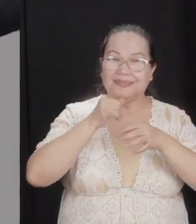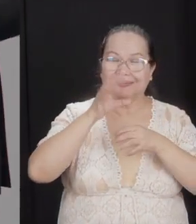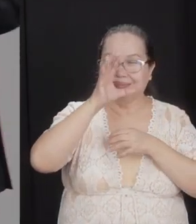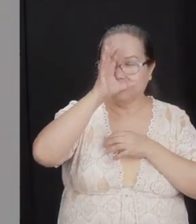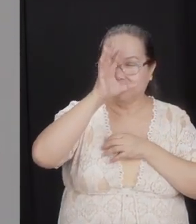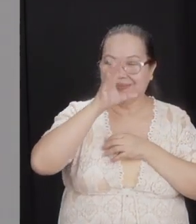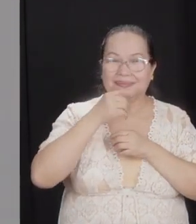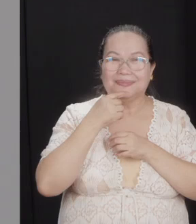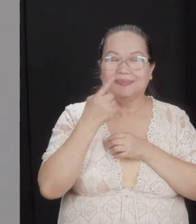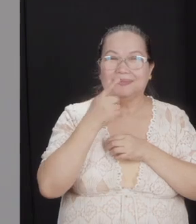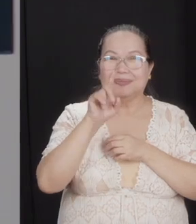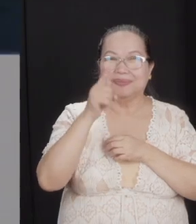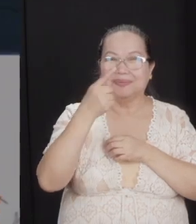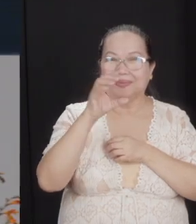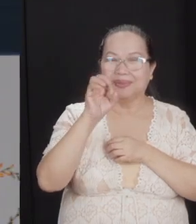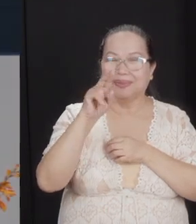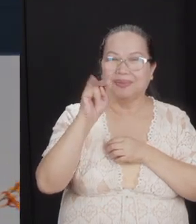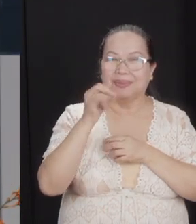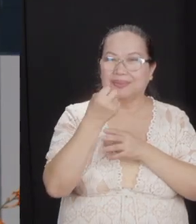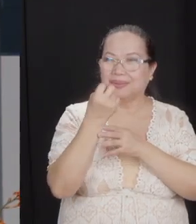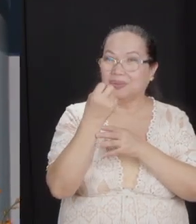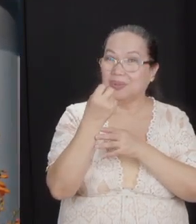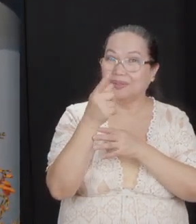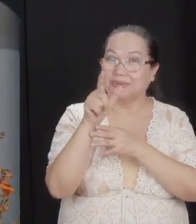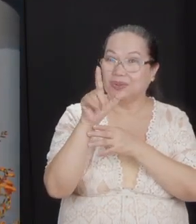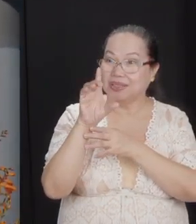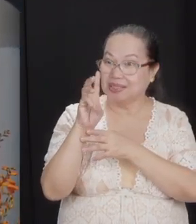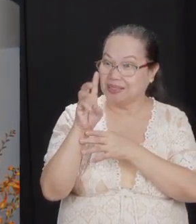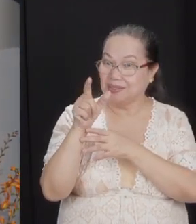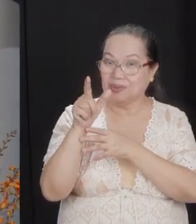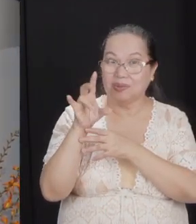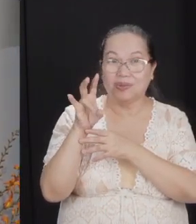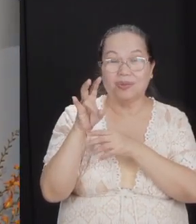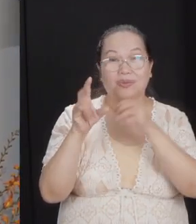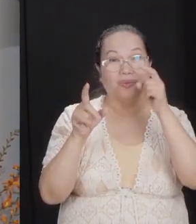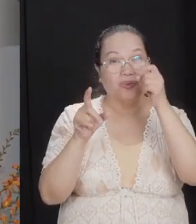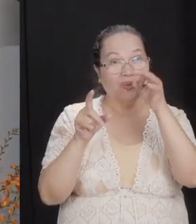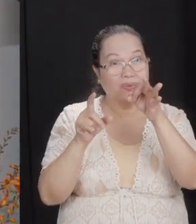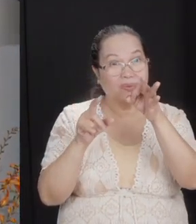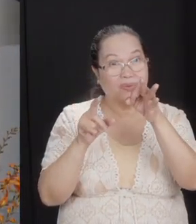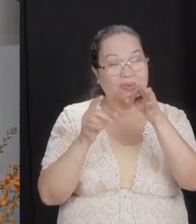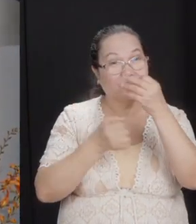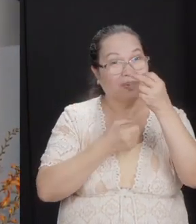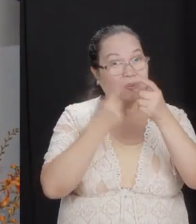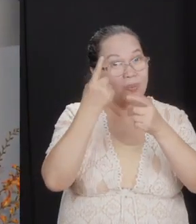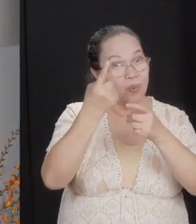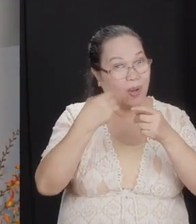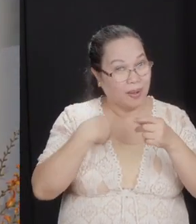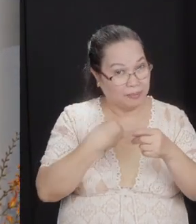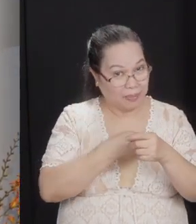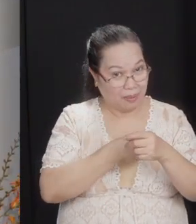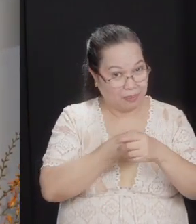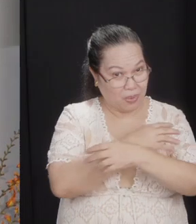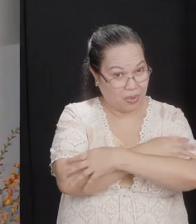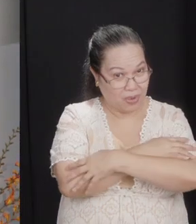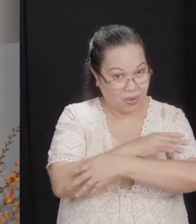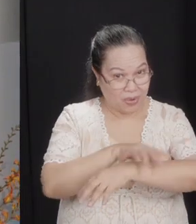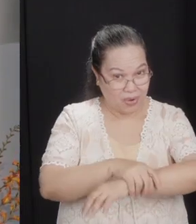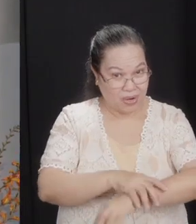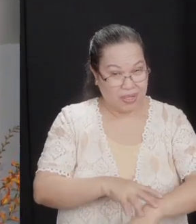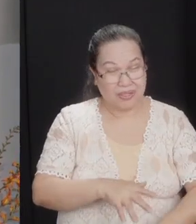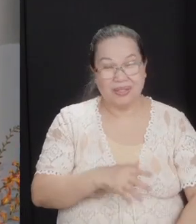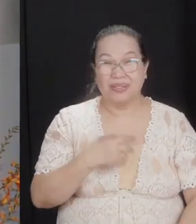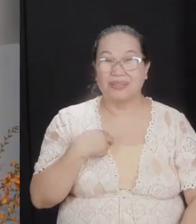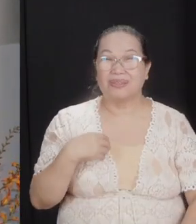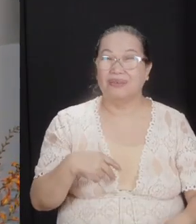It's found in 1 Corinthians 12, 26 to 27. It says here, if one member suffers, all suffer together. You